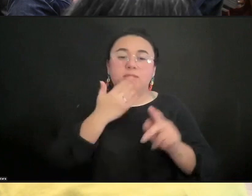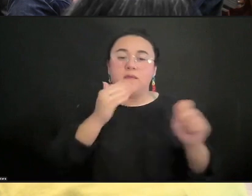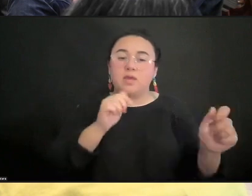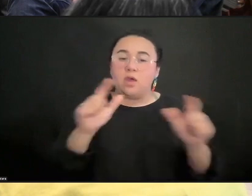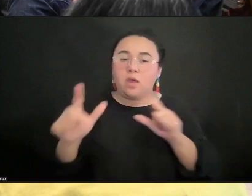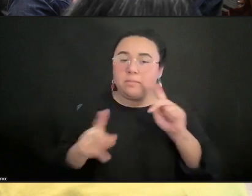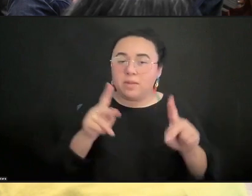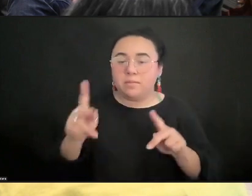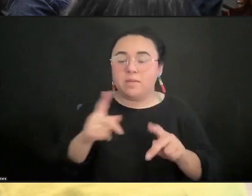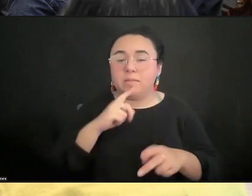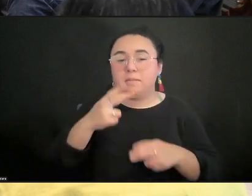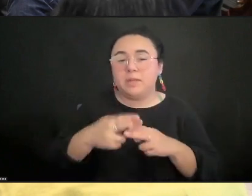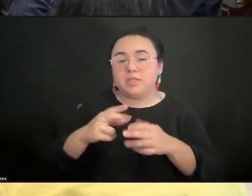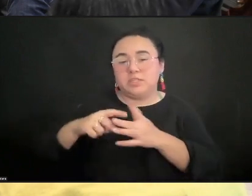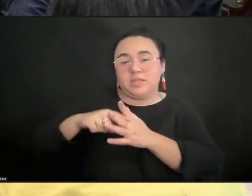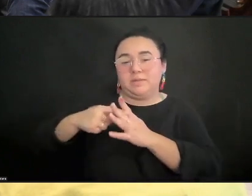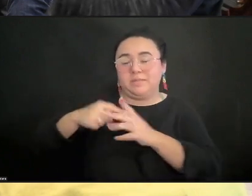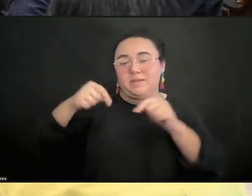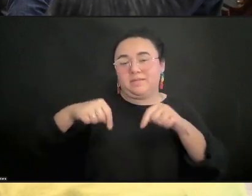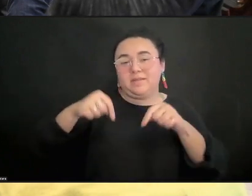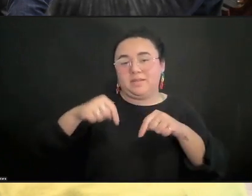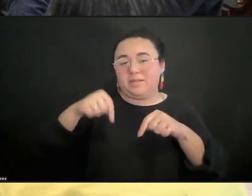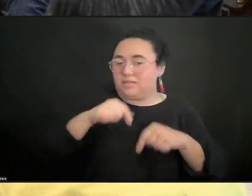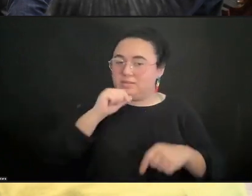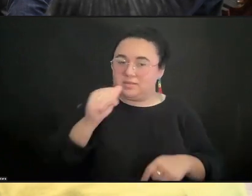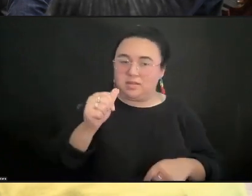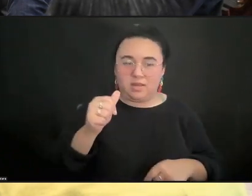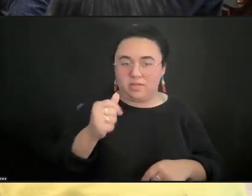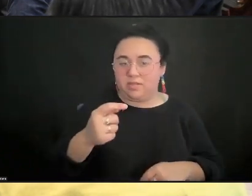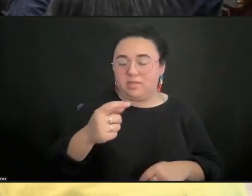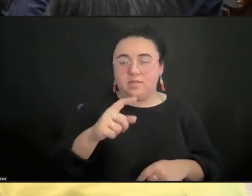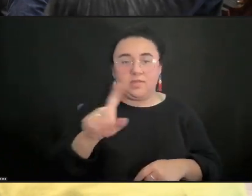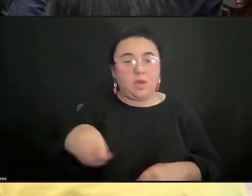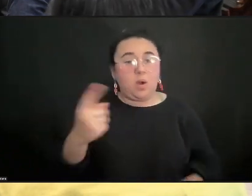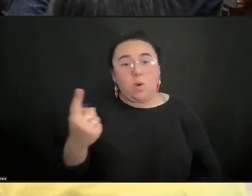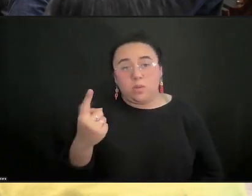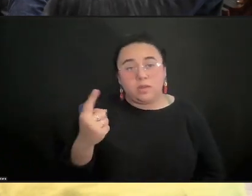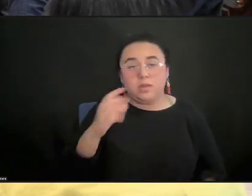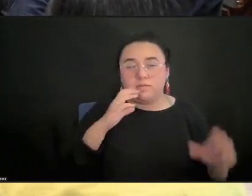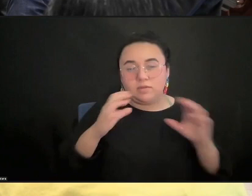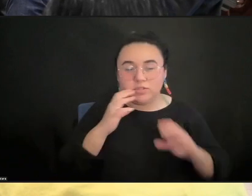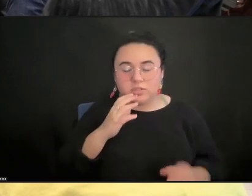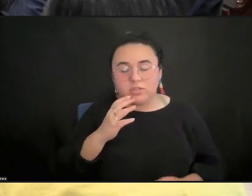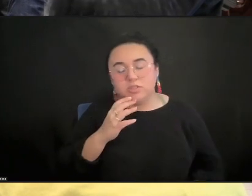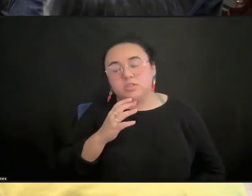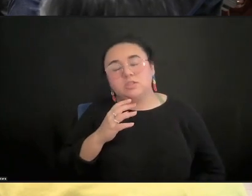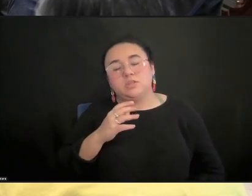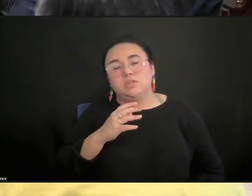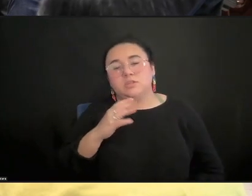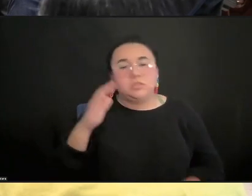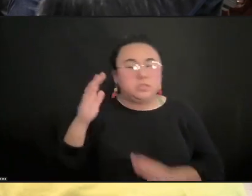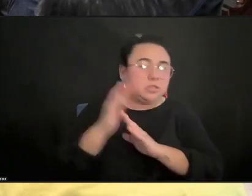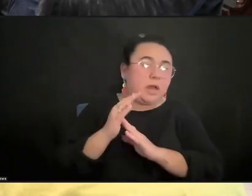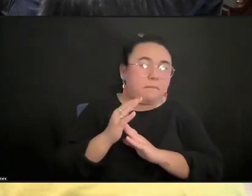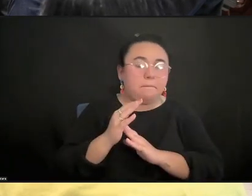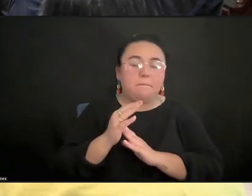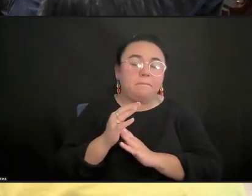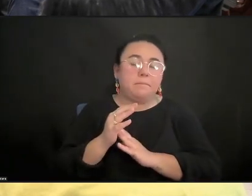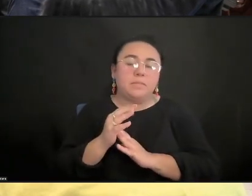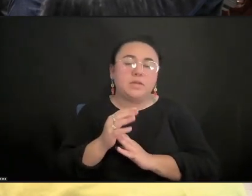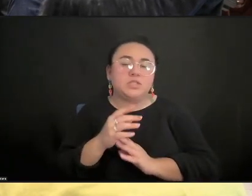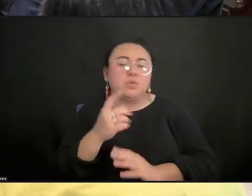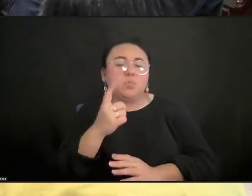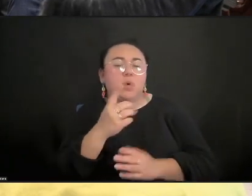As was mentioned at the very beginning, this is not the conversation. This is a conversation. So please do forgive us if we have not